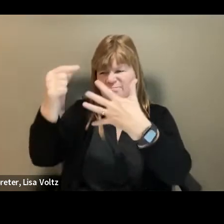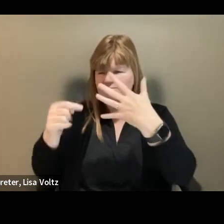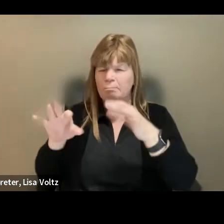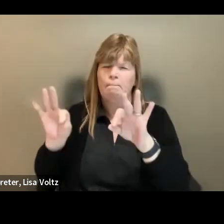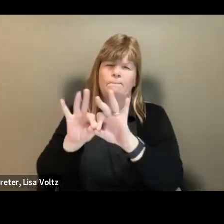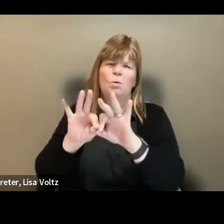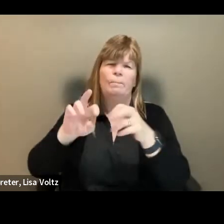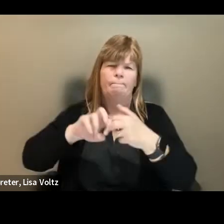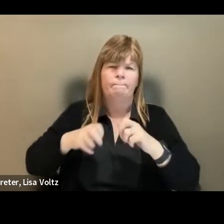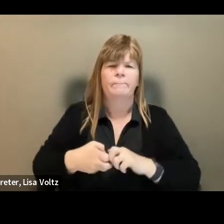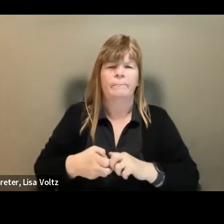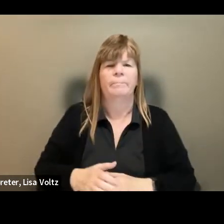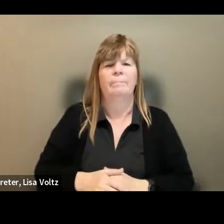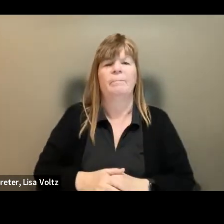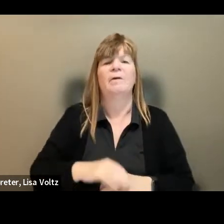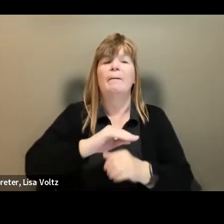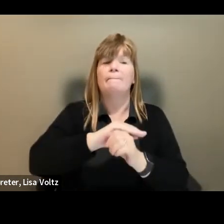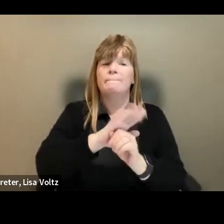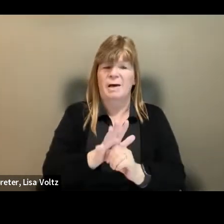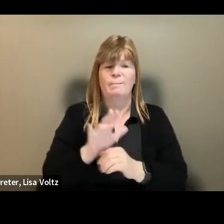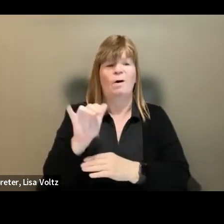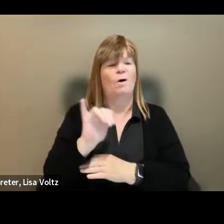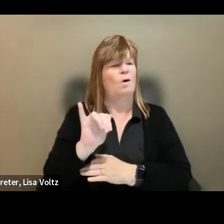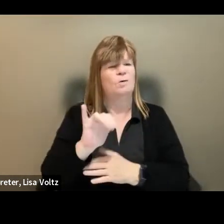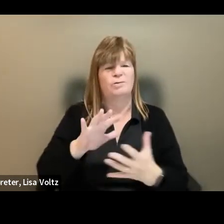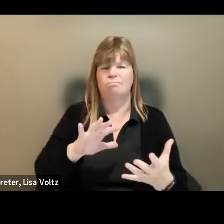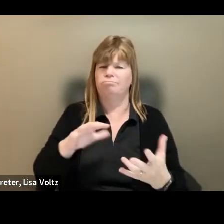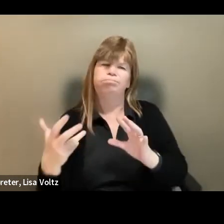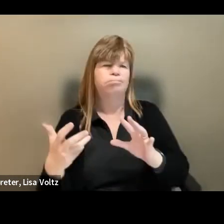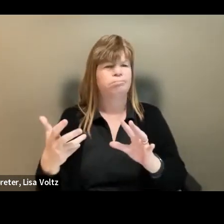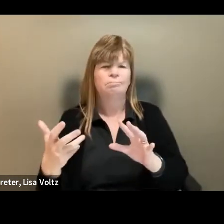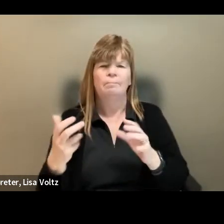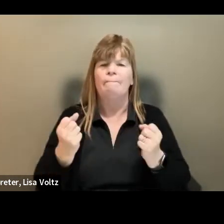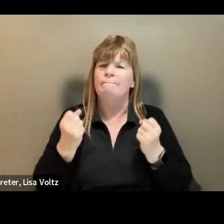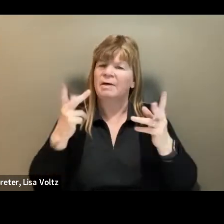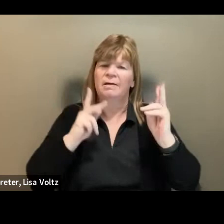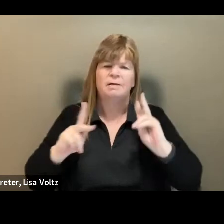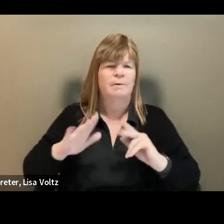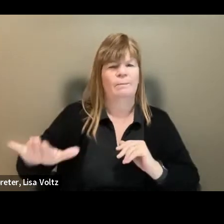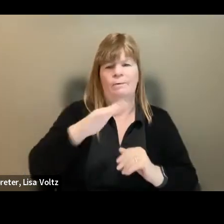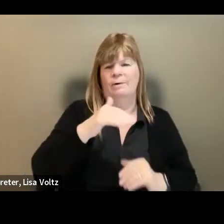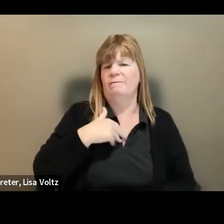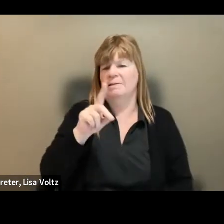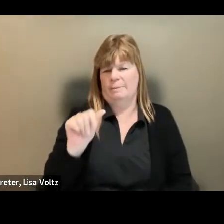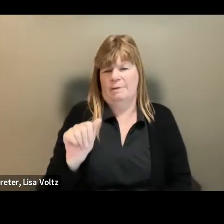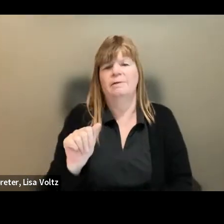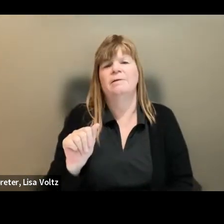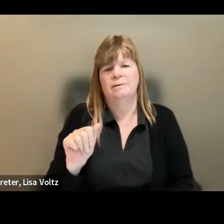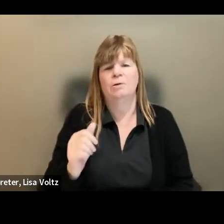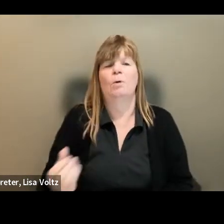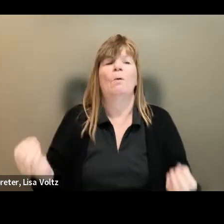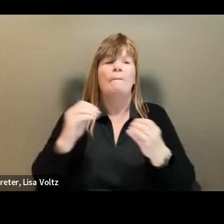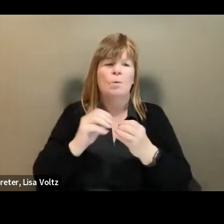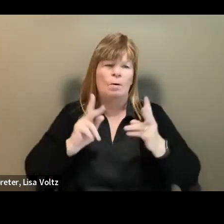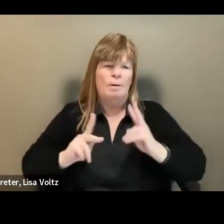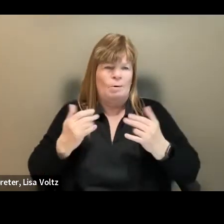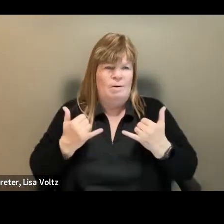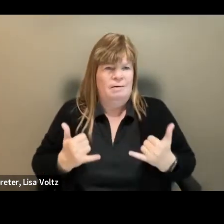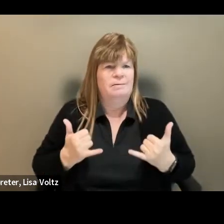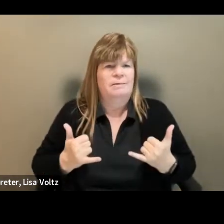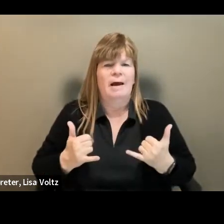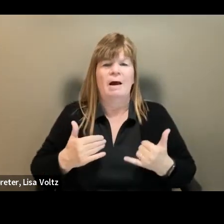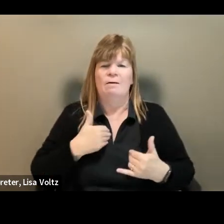The pandemic has also disproportionately impacted many people with disabilities, and more people are experiencing